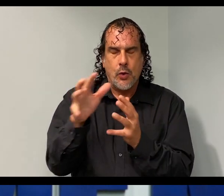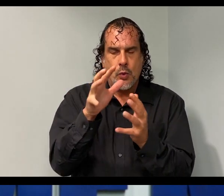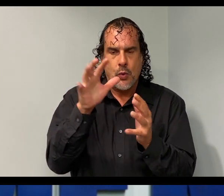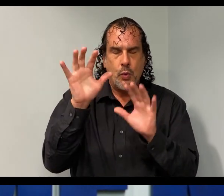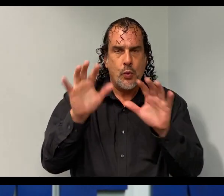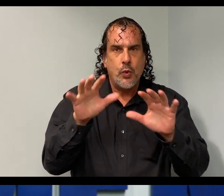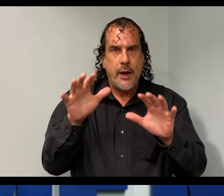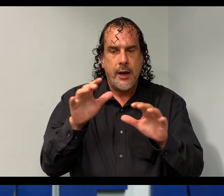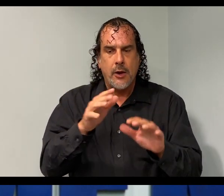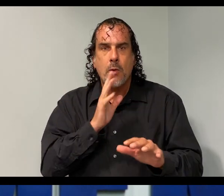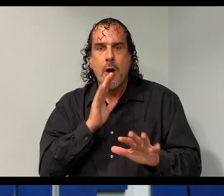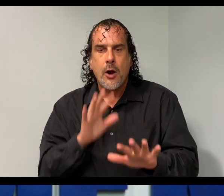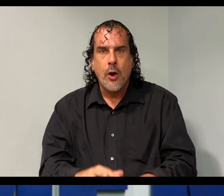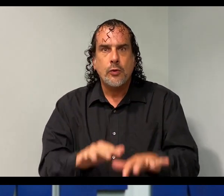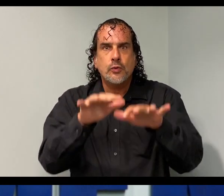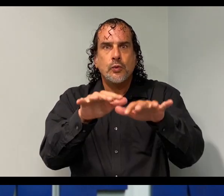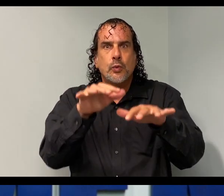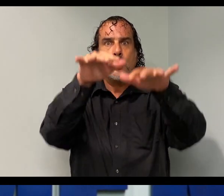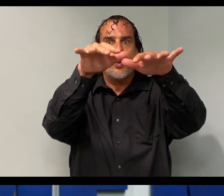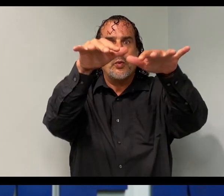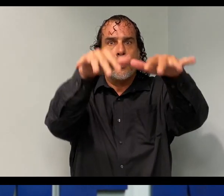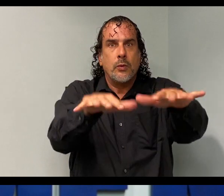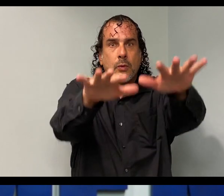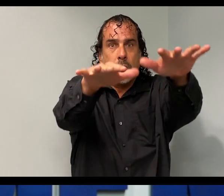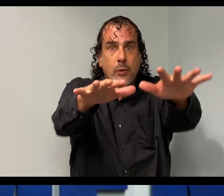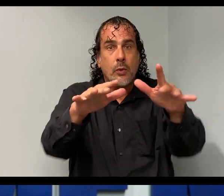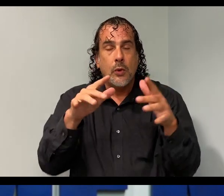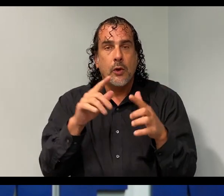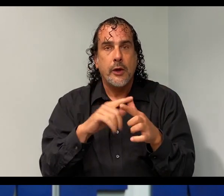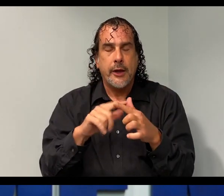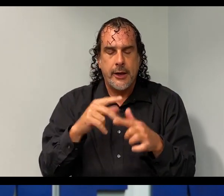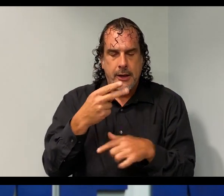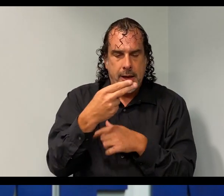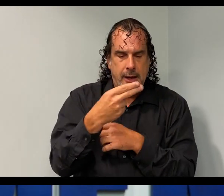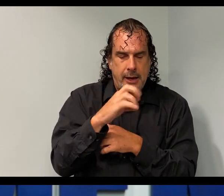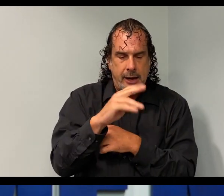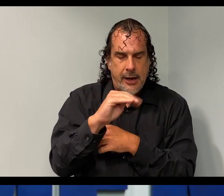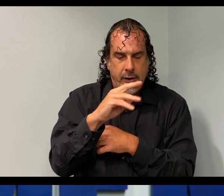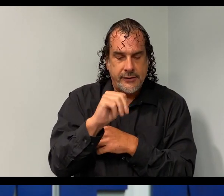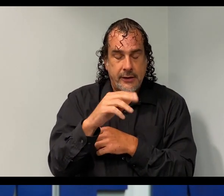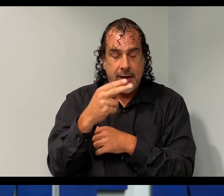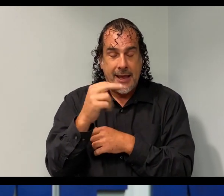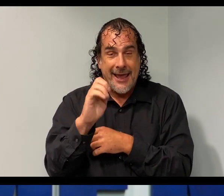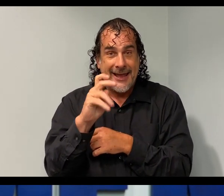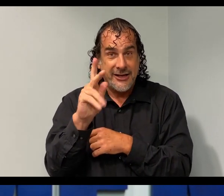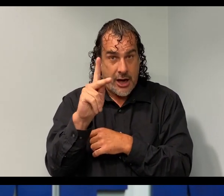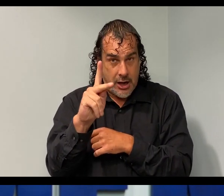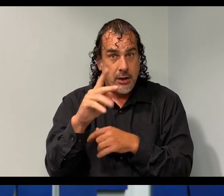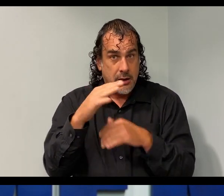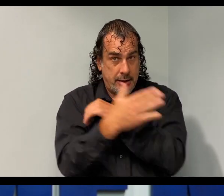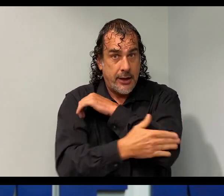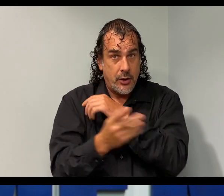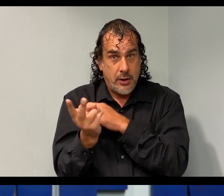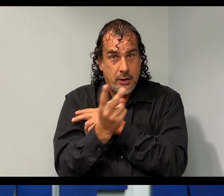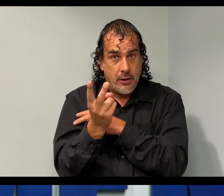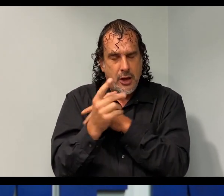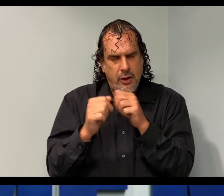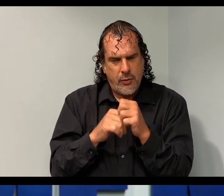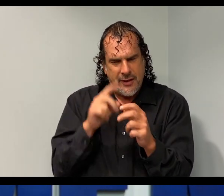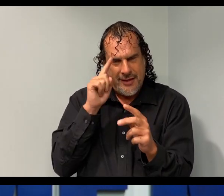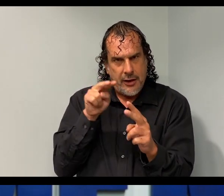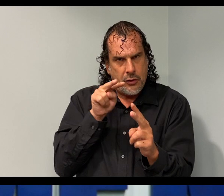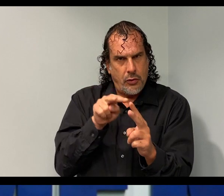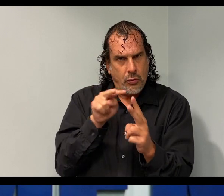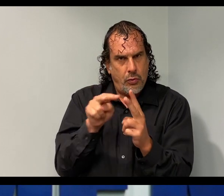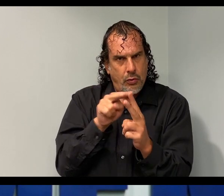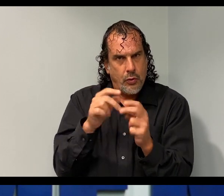storm surges along the Mississippi Gulf Coast, specifically in Hancock and Harrison Counties. Hancock County currently are the only areas that